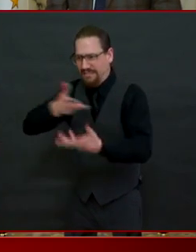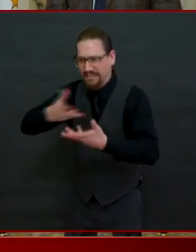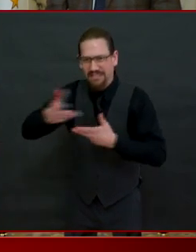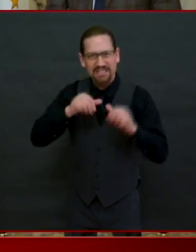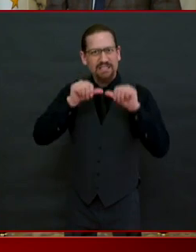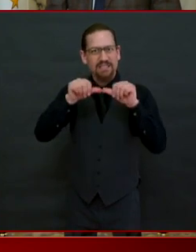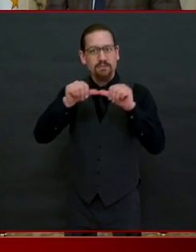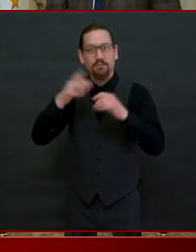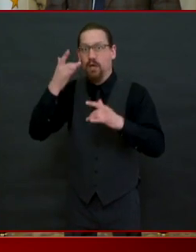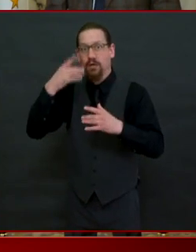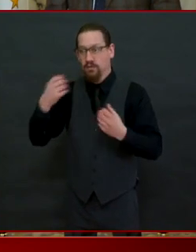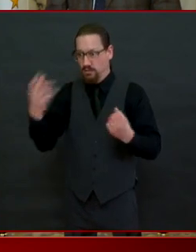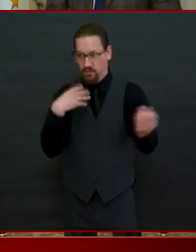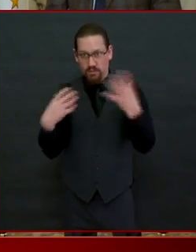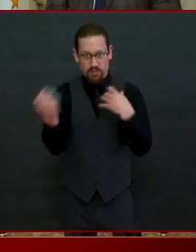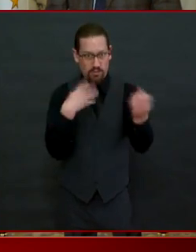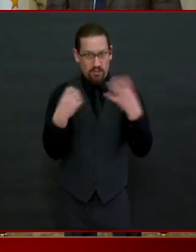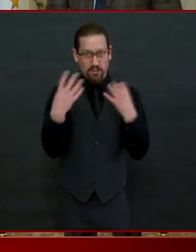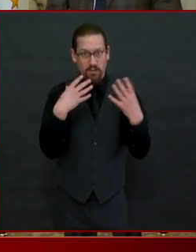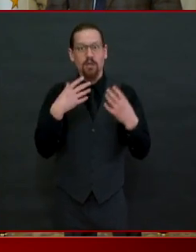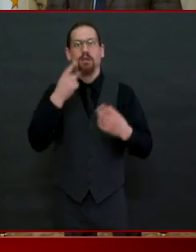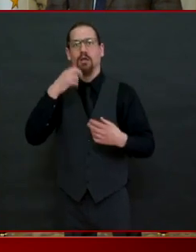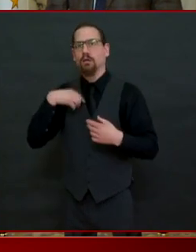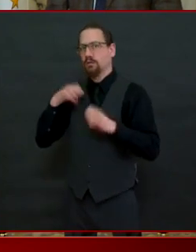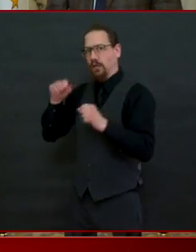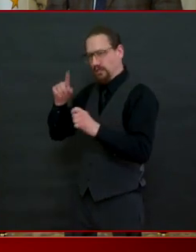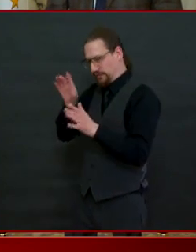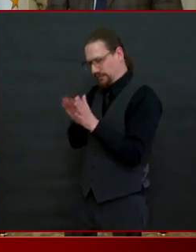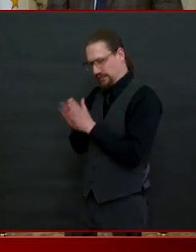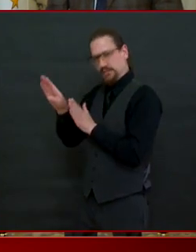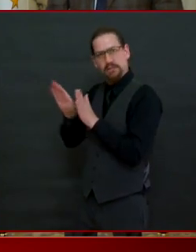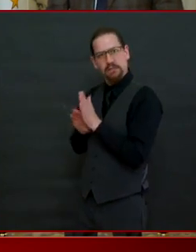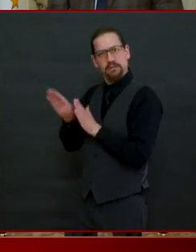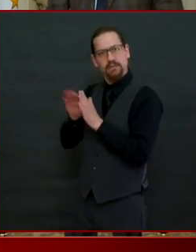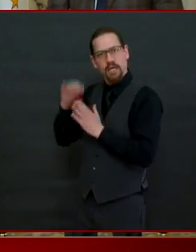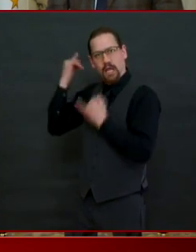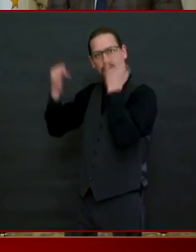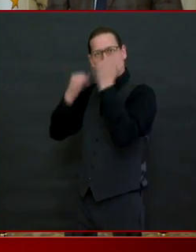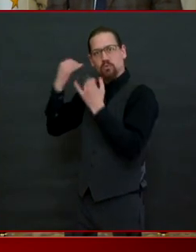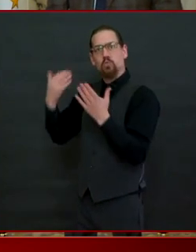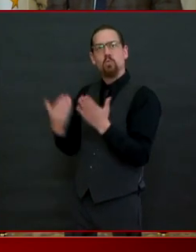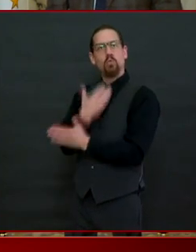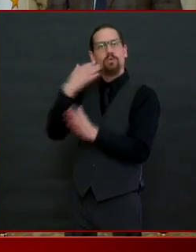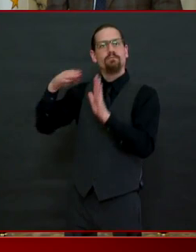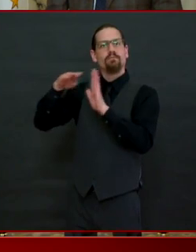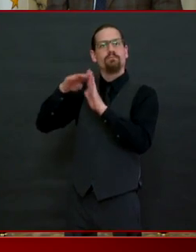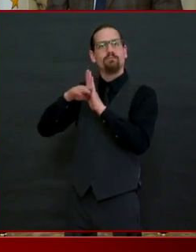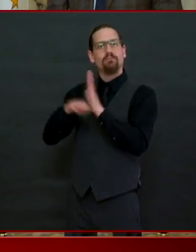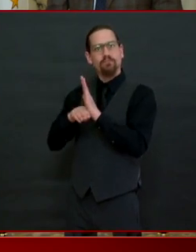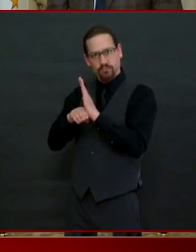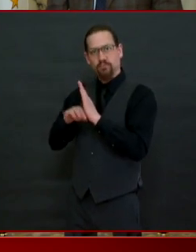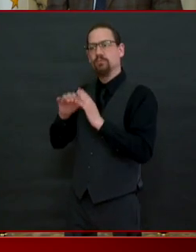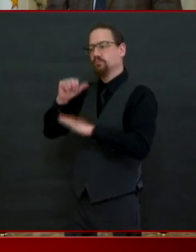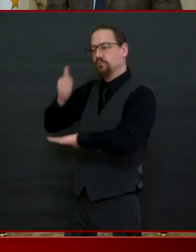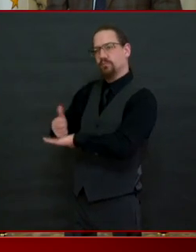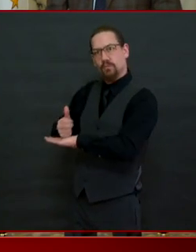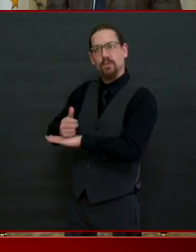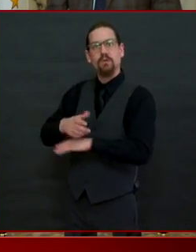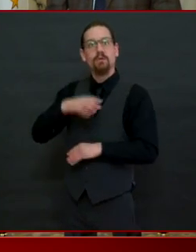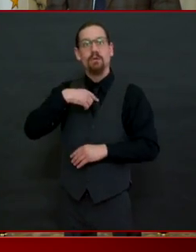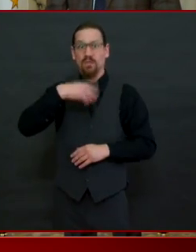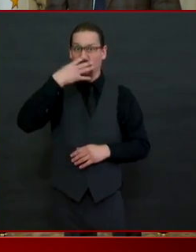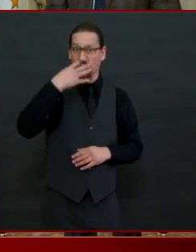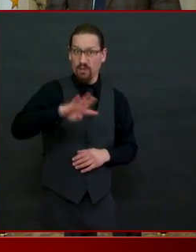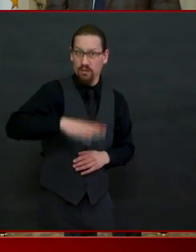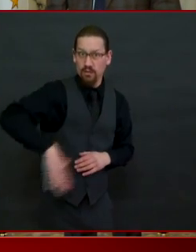be developing the guidelines in consultation with other states and business associations and the federal administration running them by you